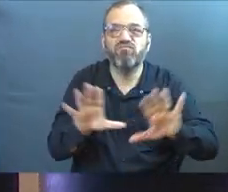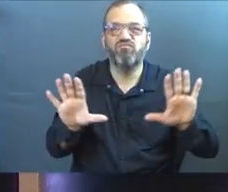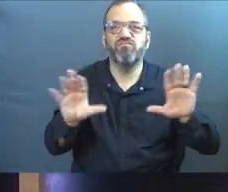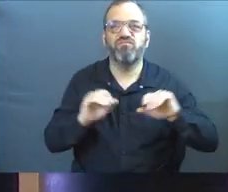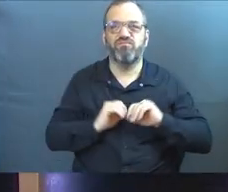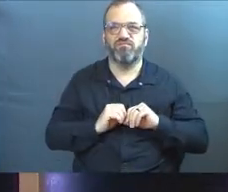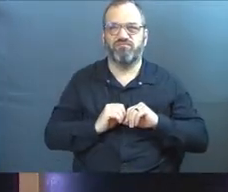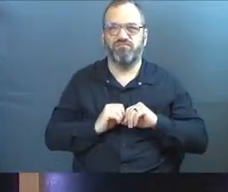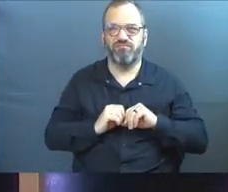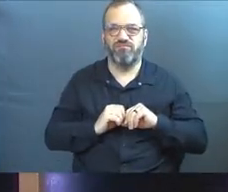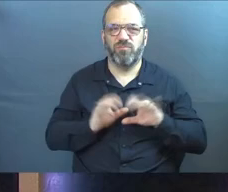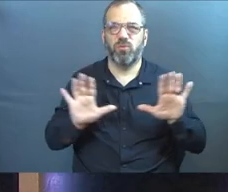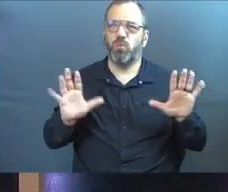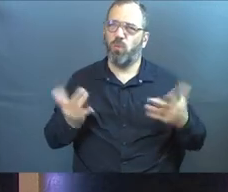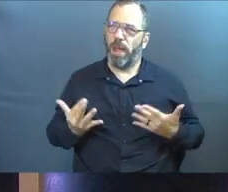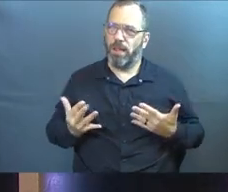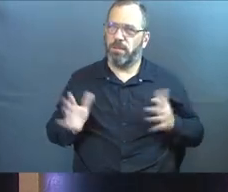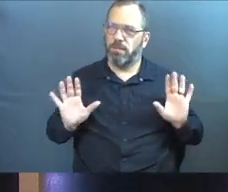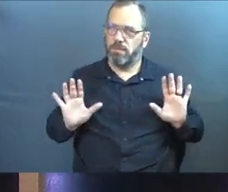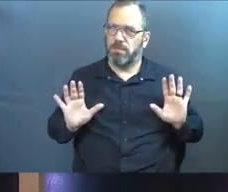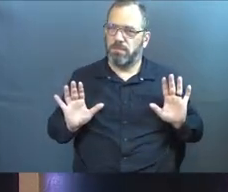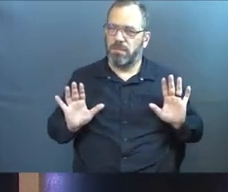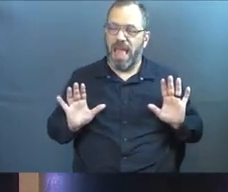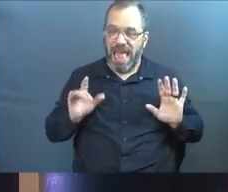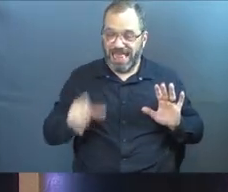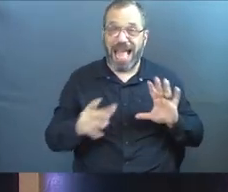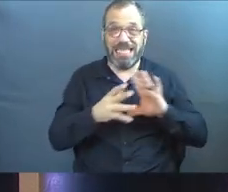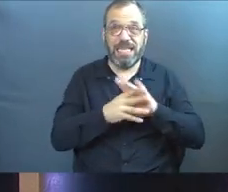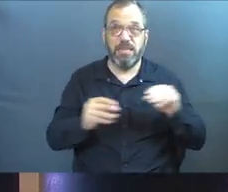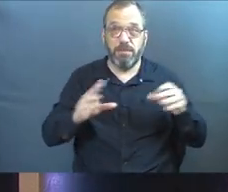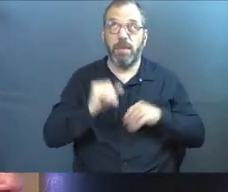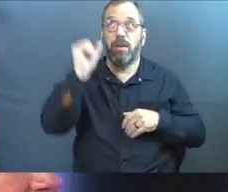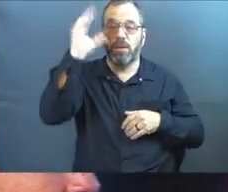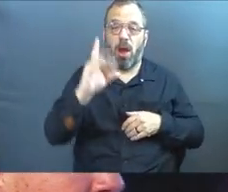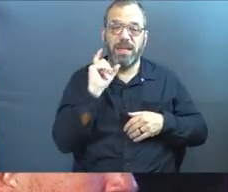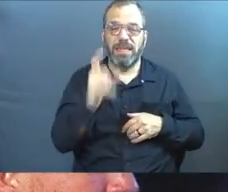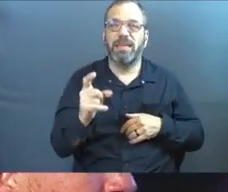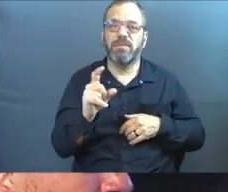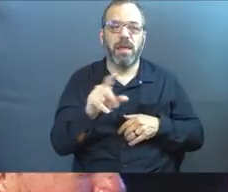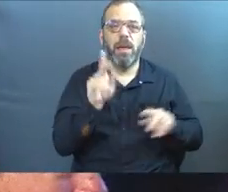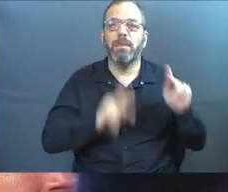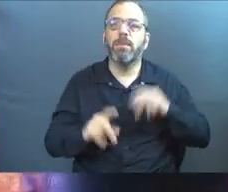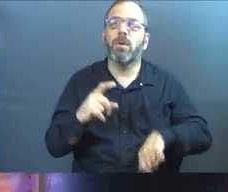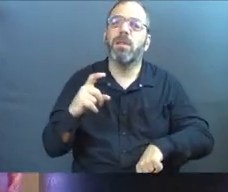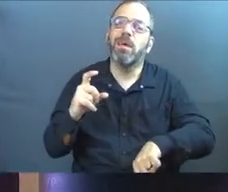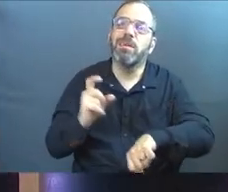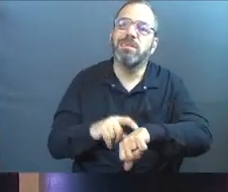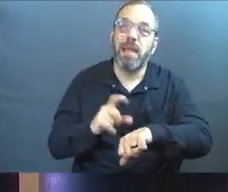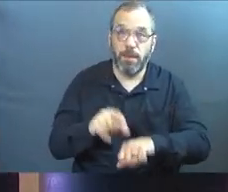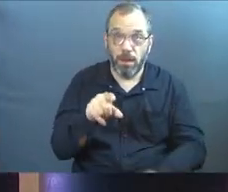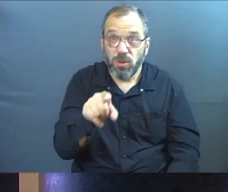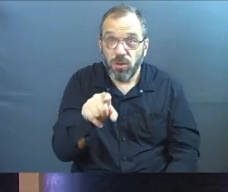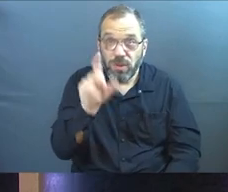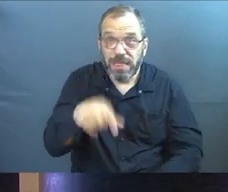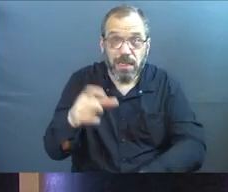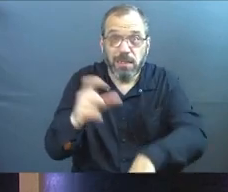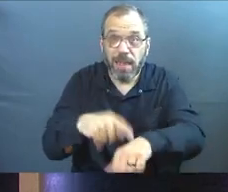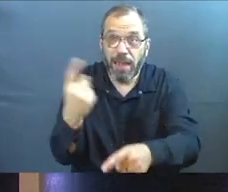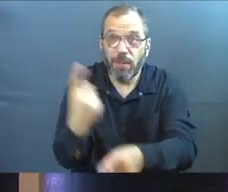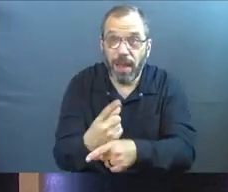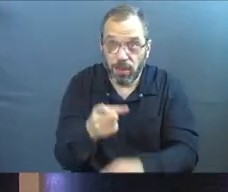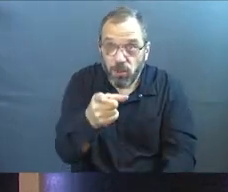God gives people time. That's the point of this parable. God gives people time. Some of you here needed time.